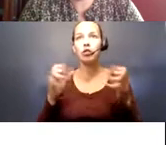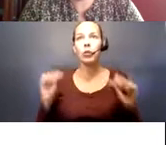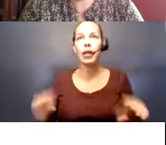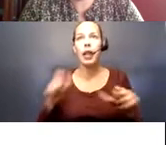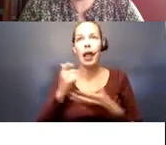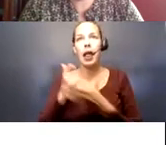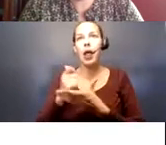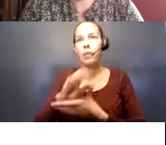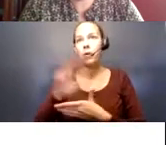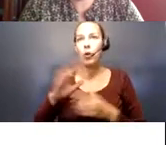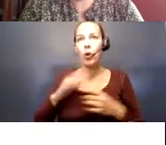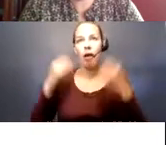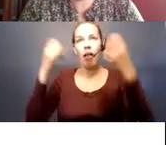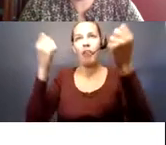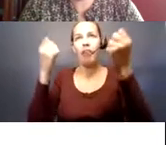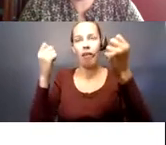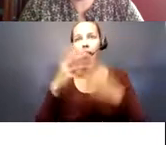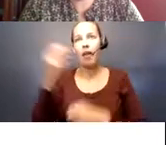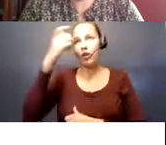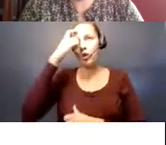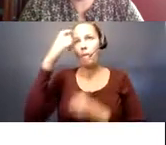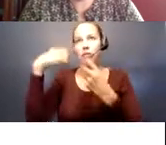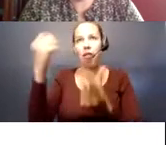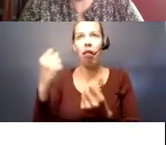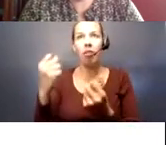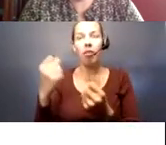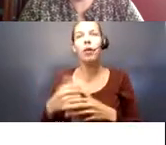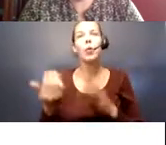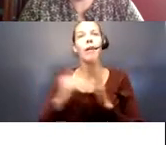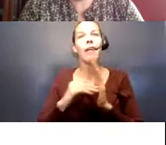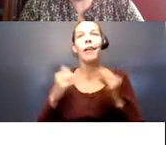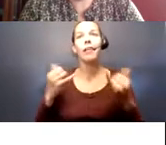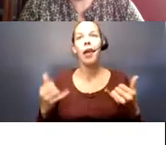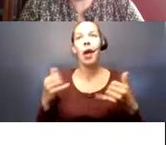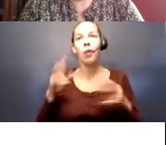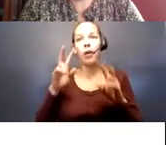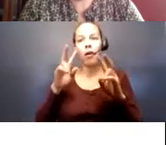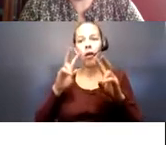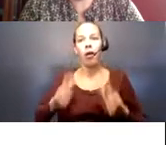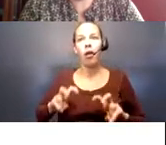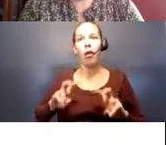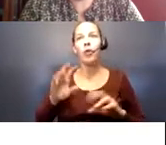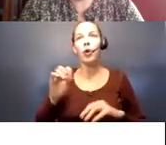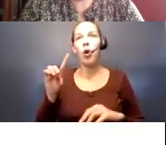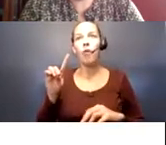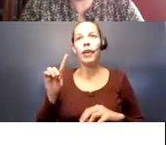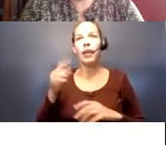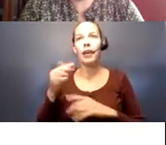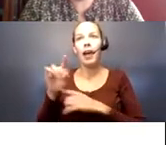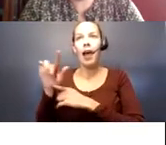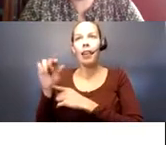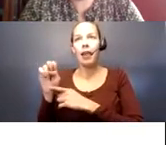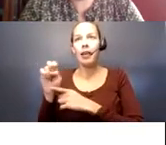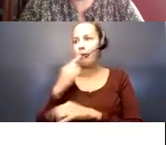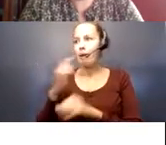helps your health. It helps your mental health. So, again, now we look at the COVID guidelines that are telling older adults to stay at home,